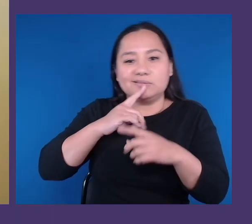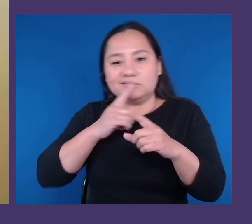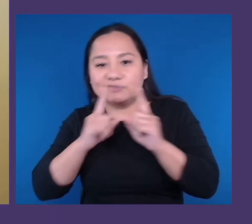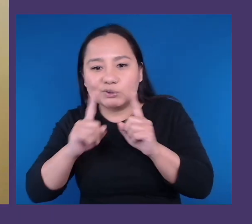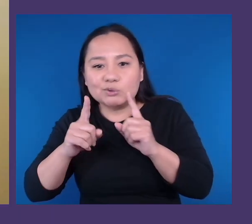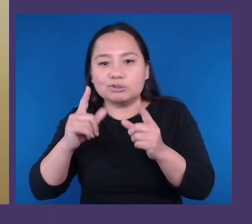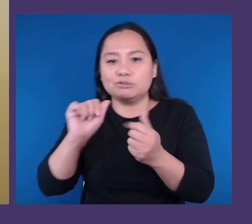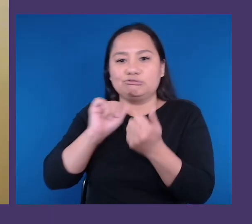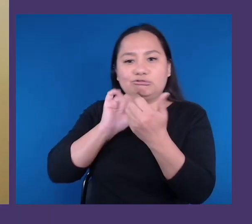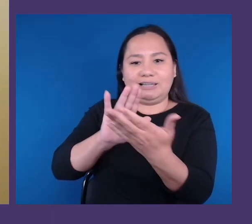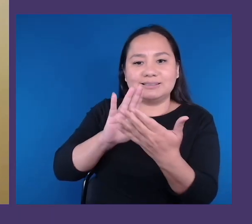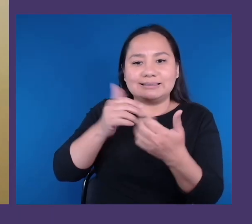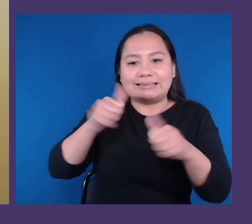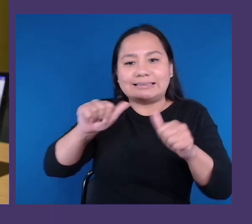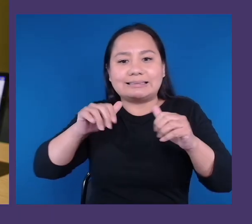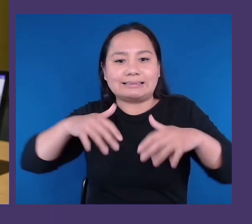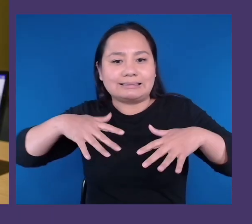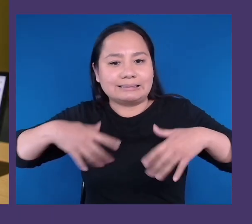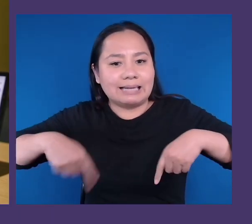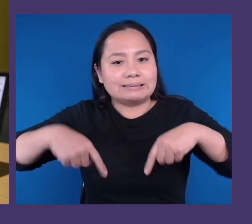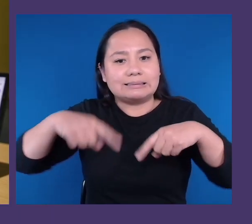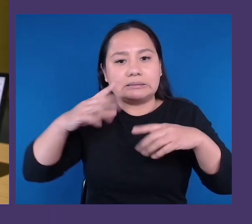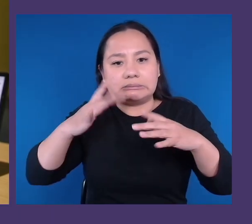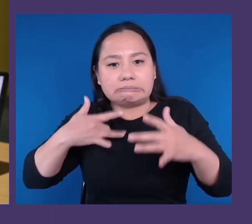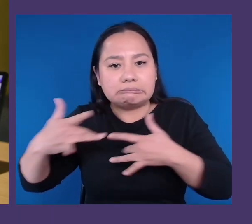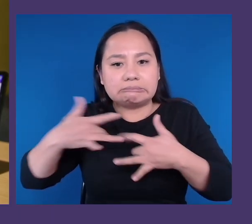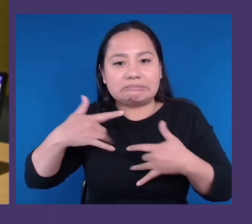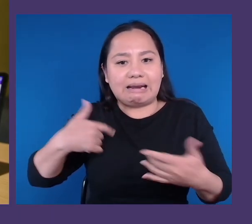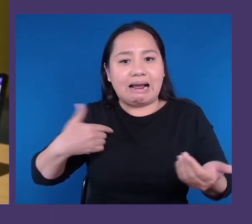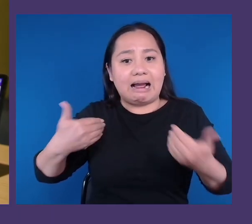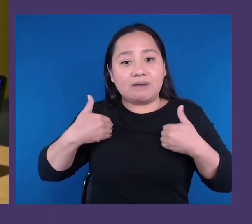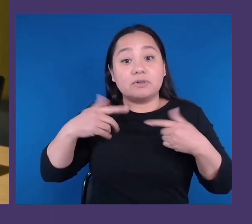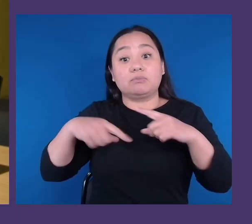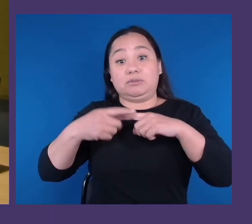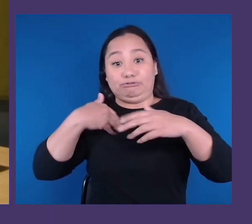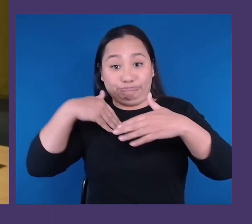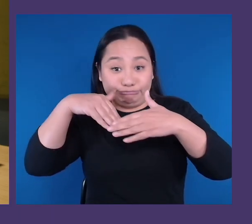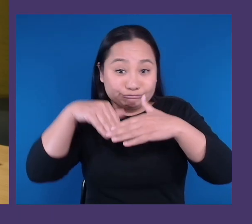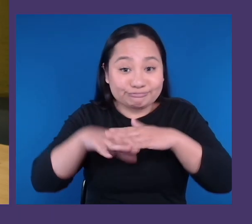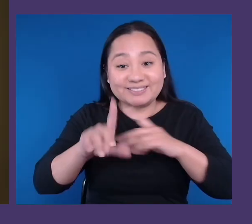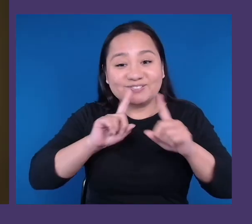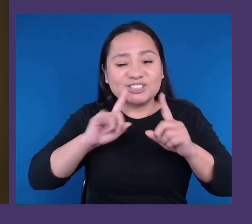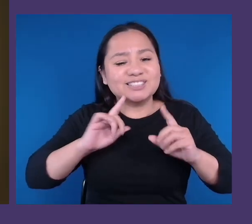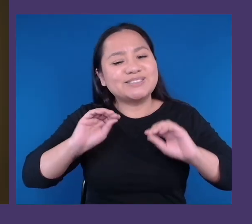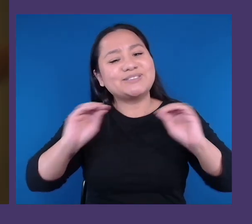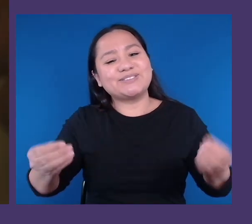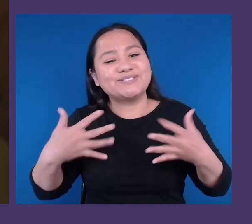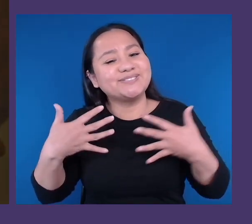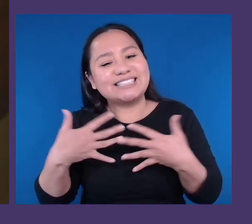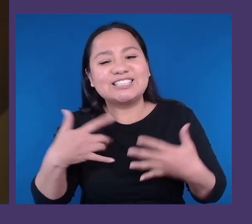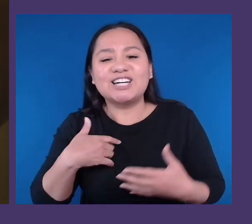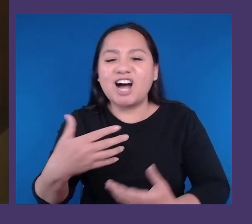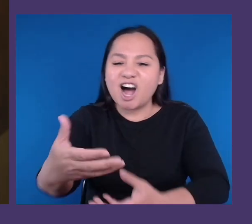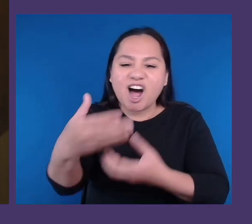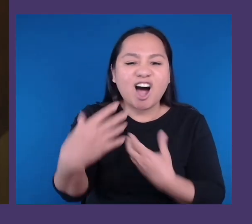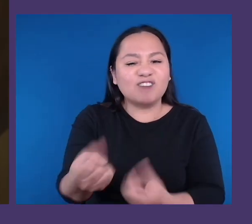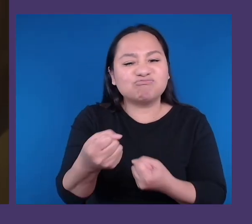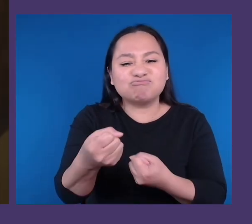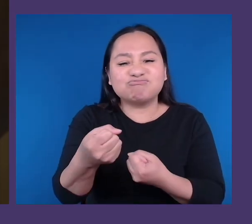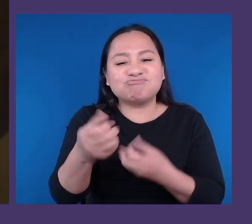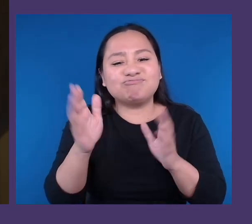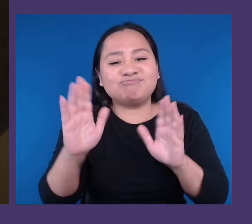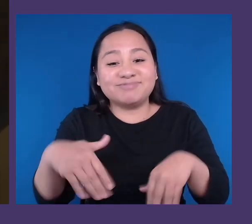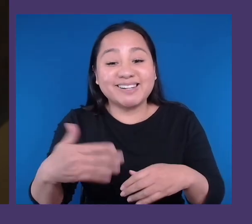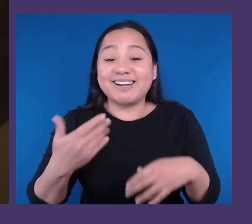afraid at all. I was very confident. If you need a distraction-free work environment or dim lighting, things like that,